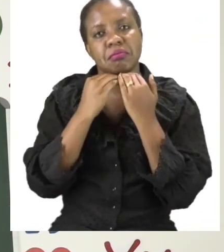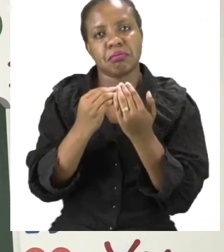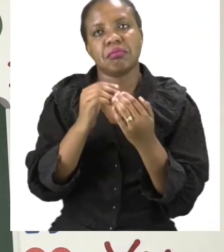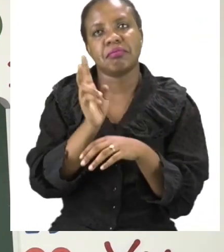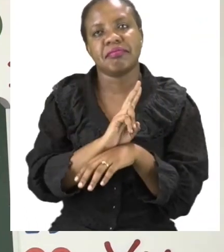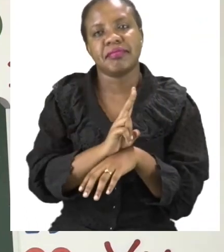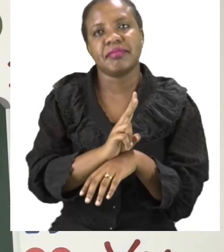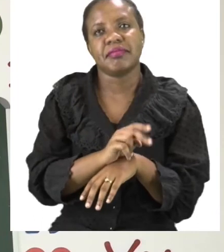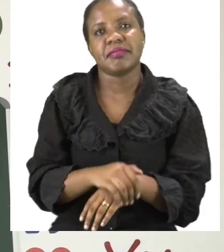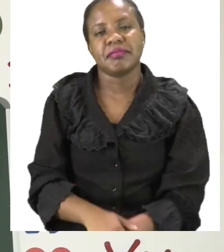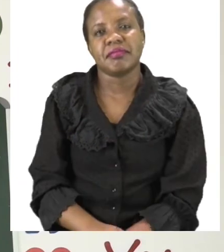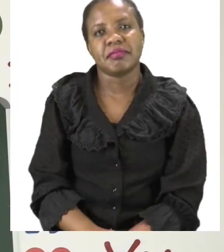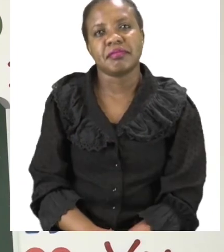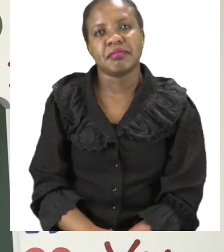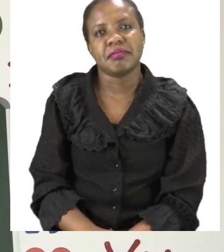break.